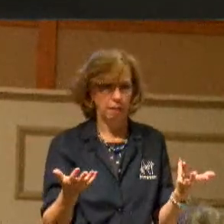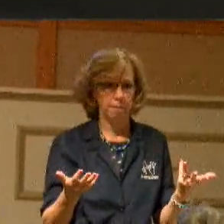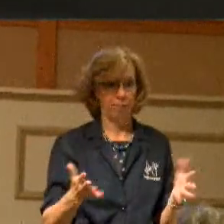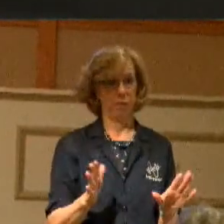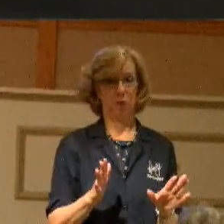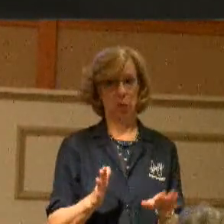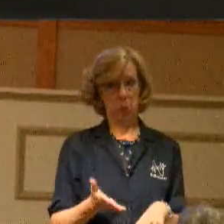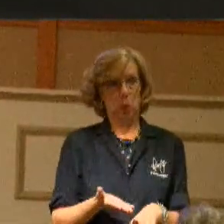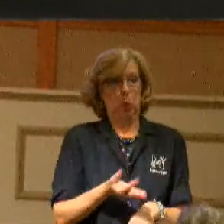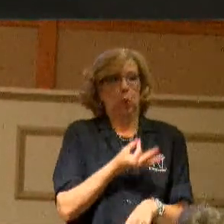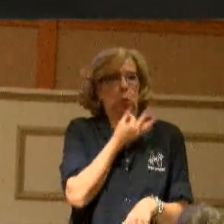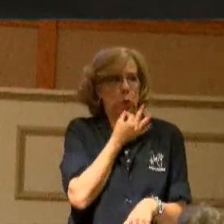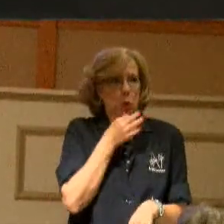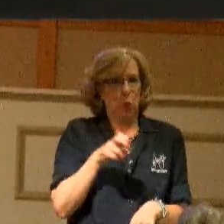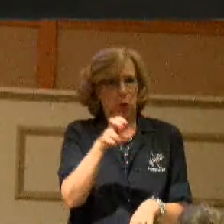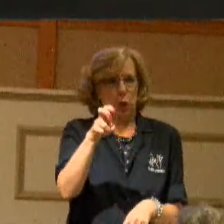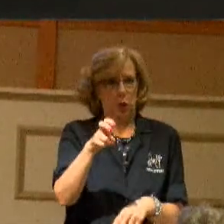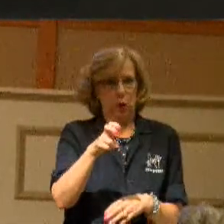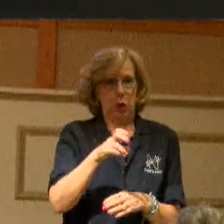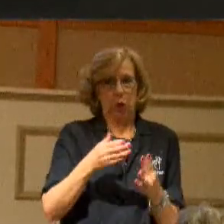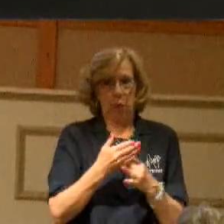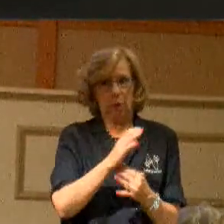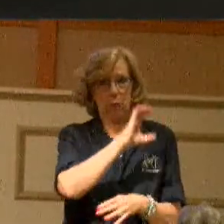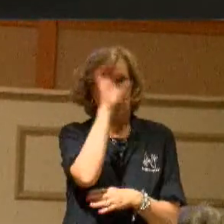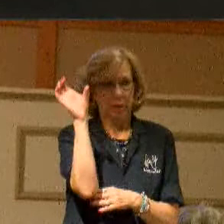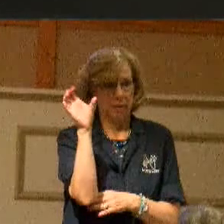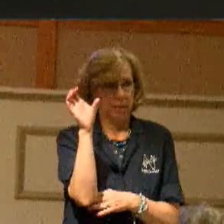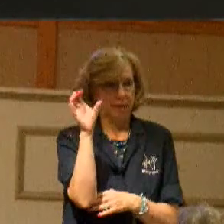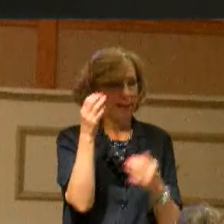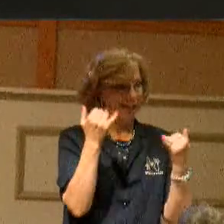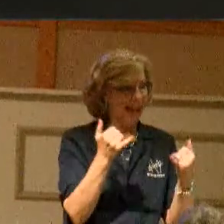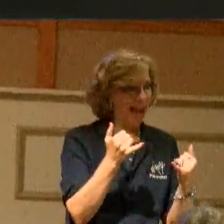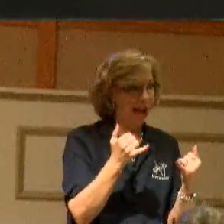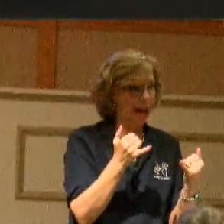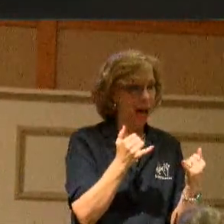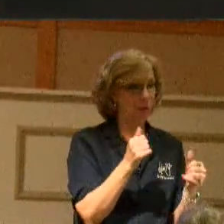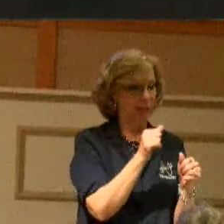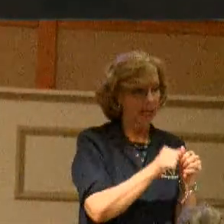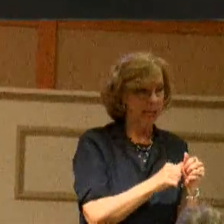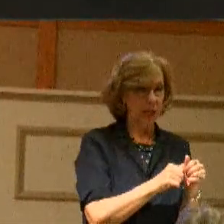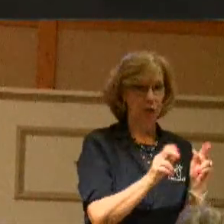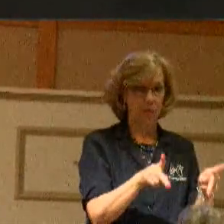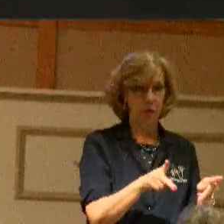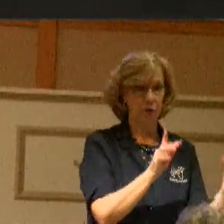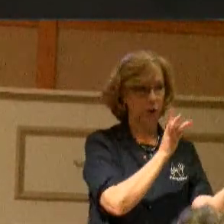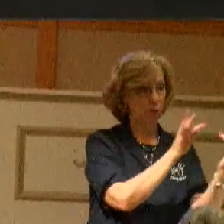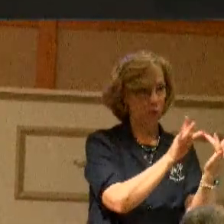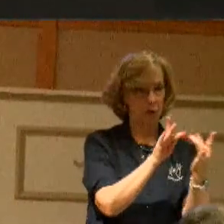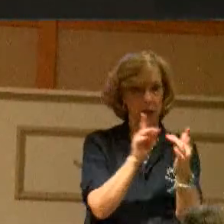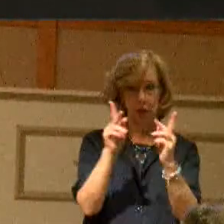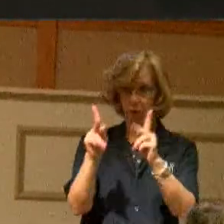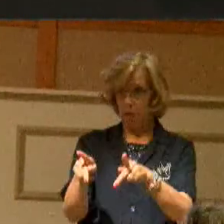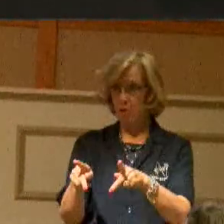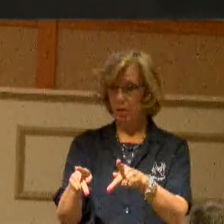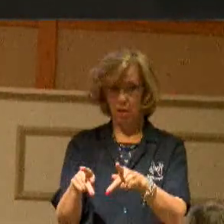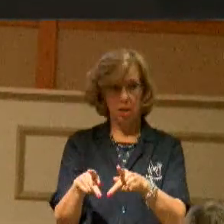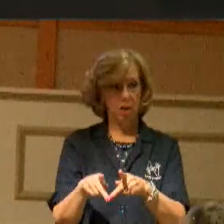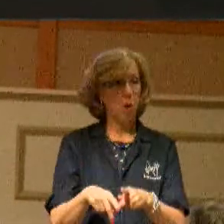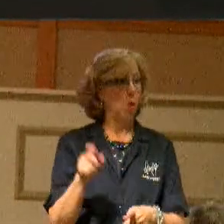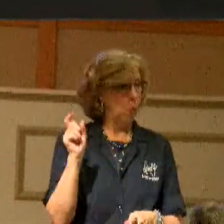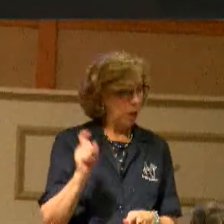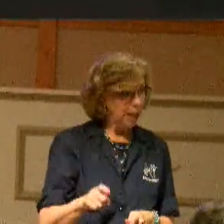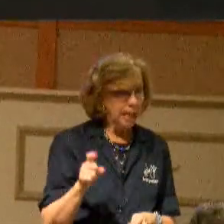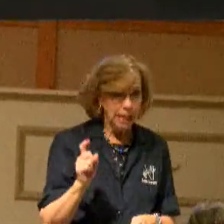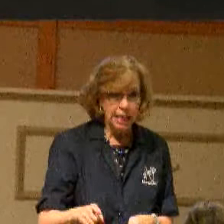Christmas coming up. We have each one, reach one, going on. We need His power. We need to be doing His kingdom